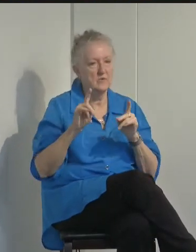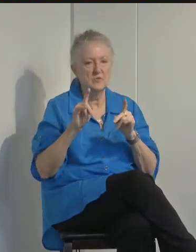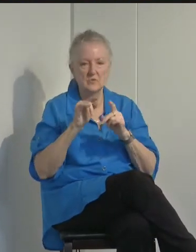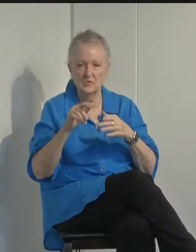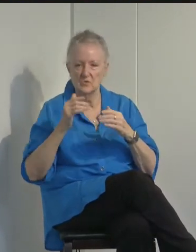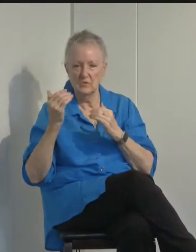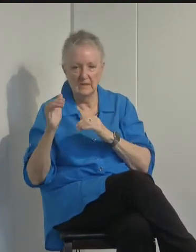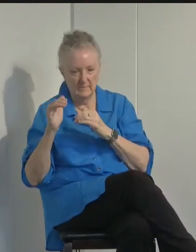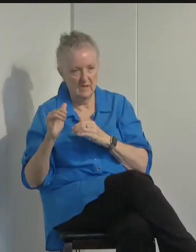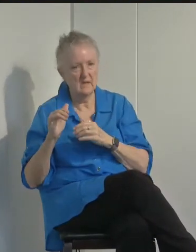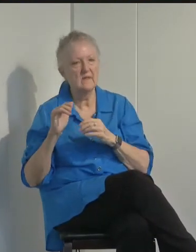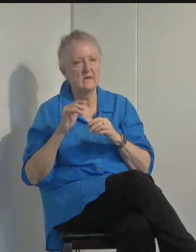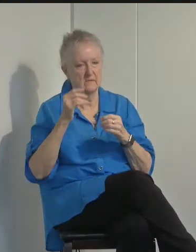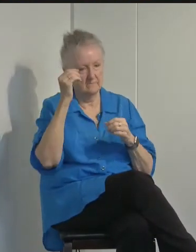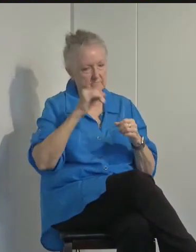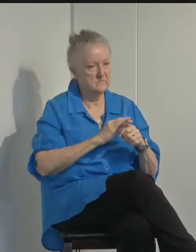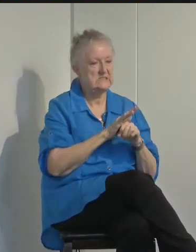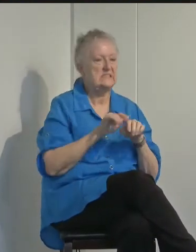disease in that area.